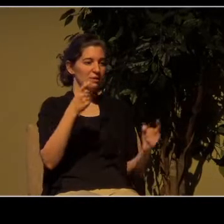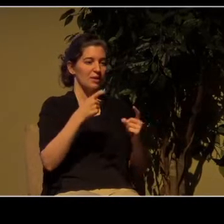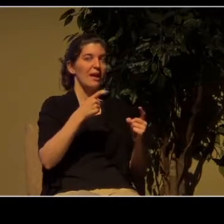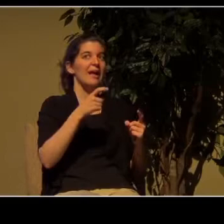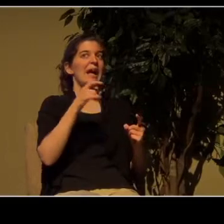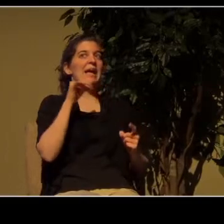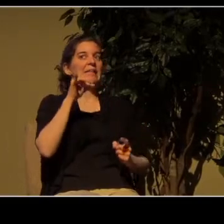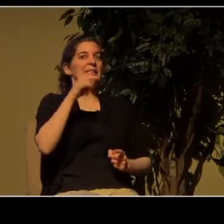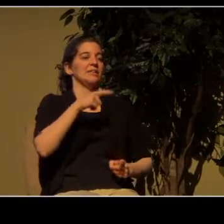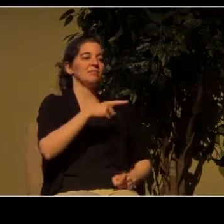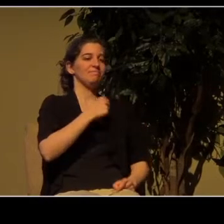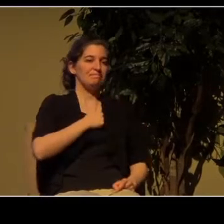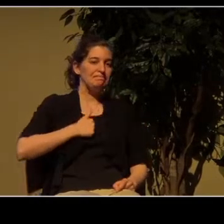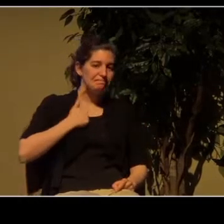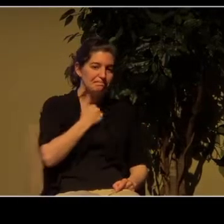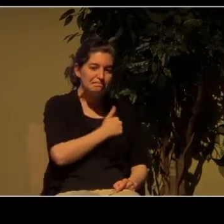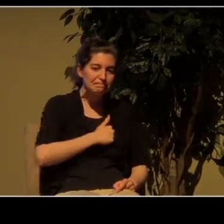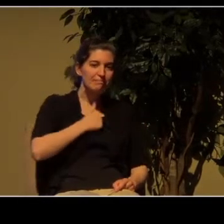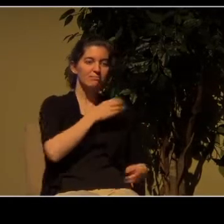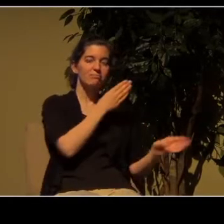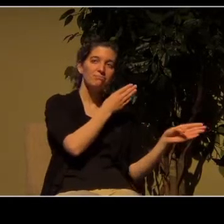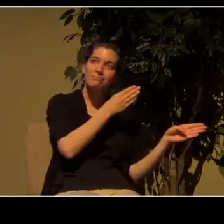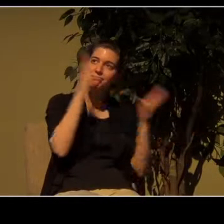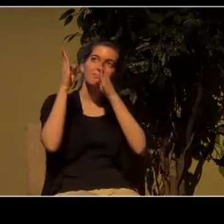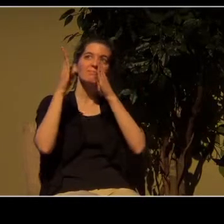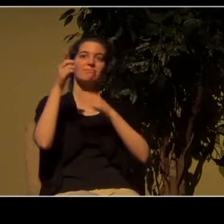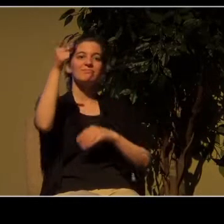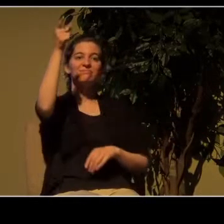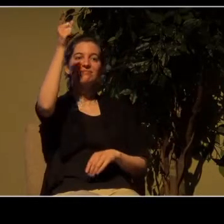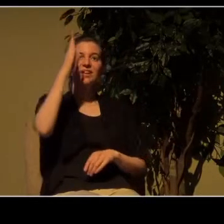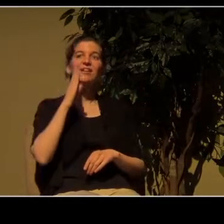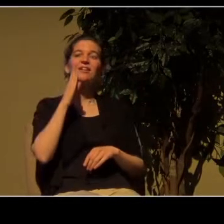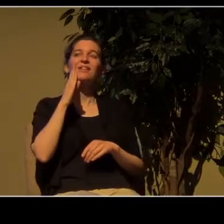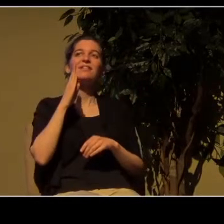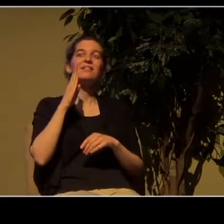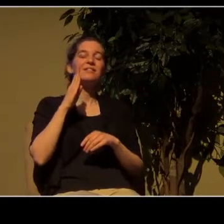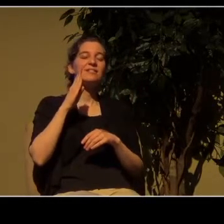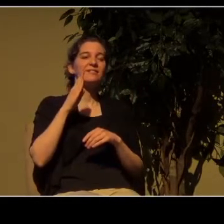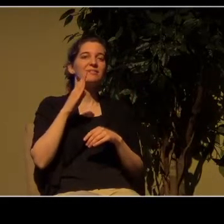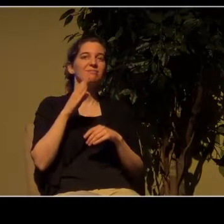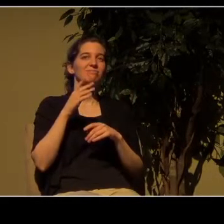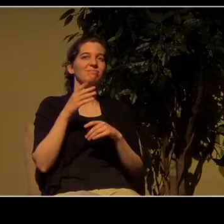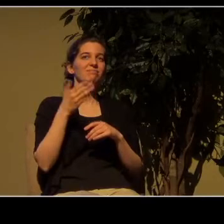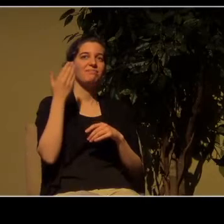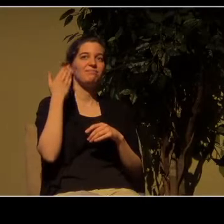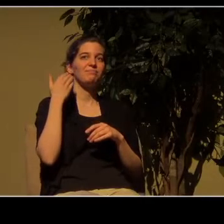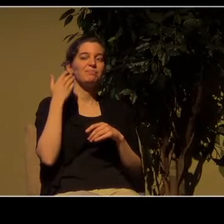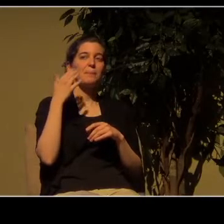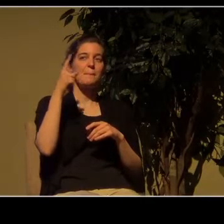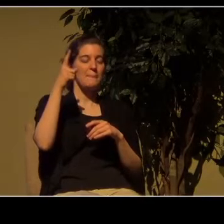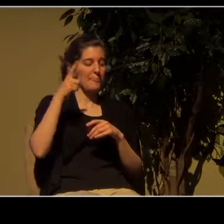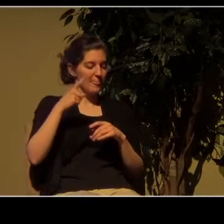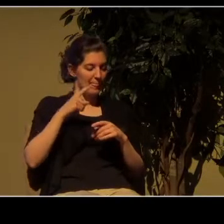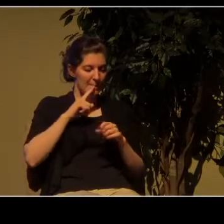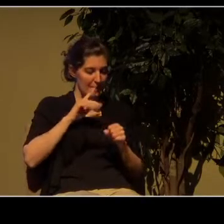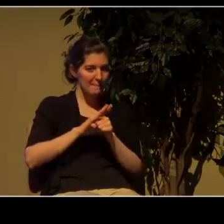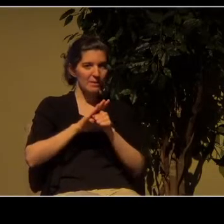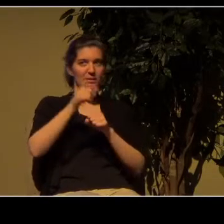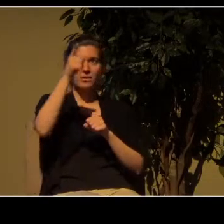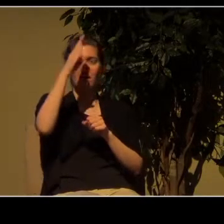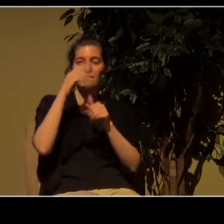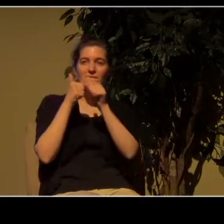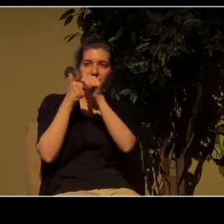she turned back to the faith of her youth and gave herself to the Lord and became